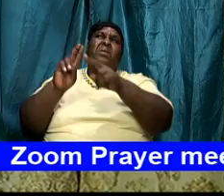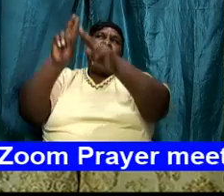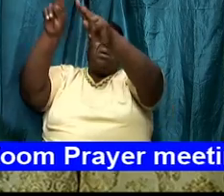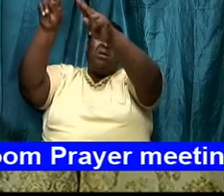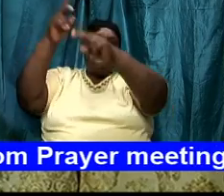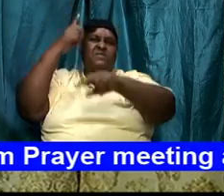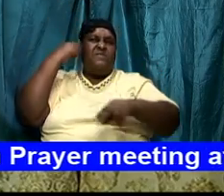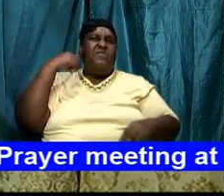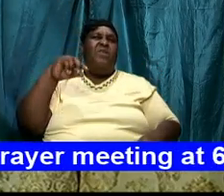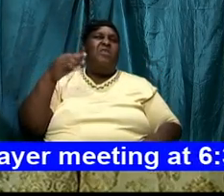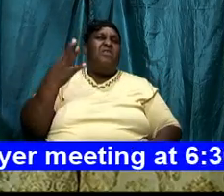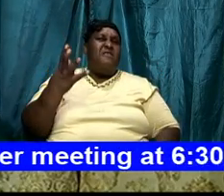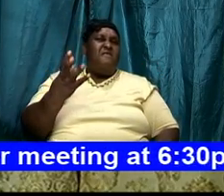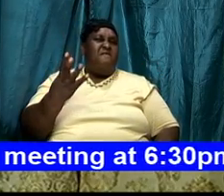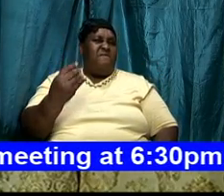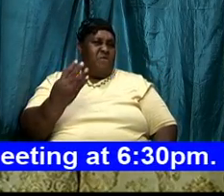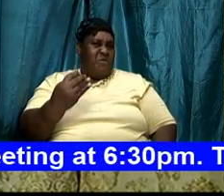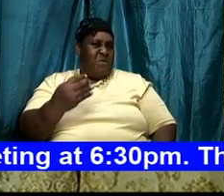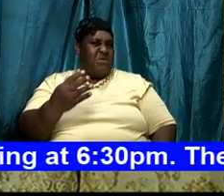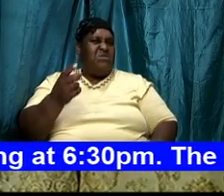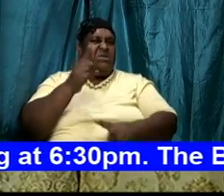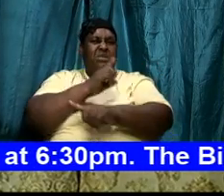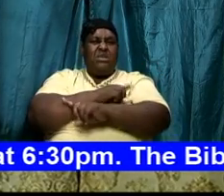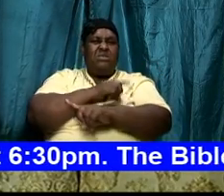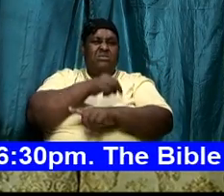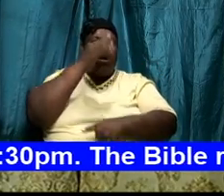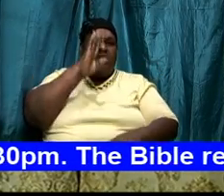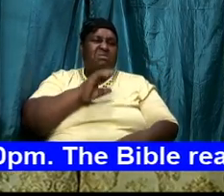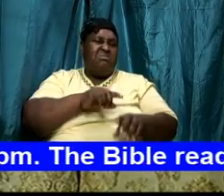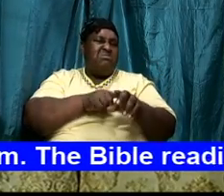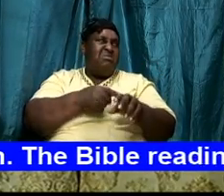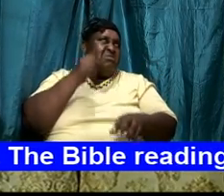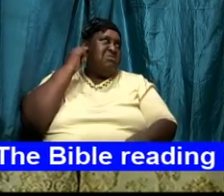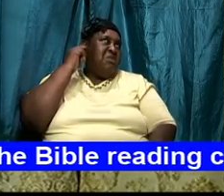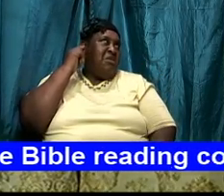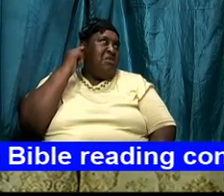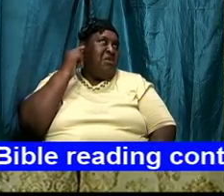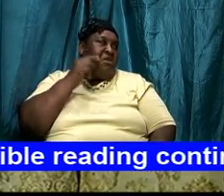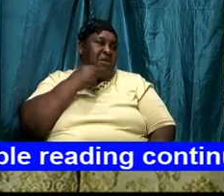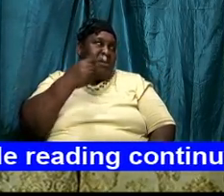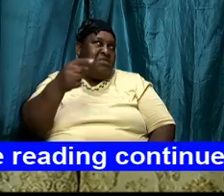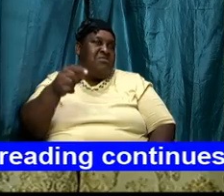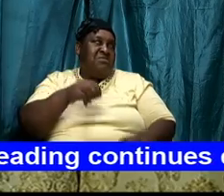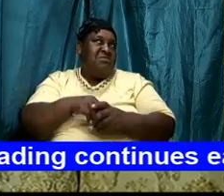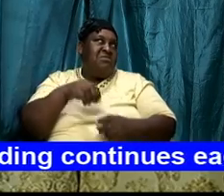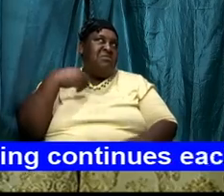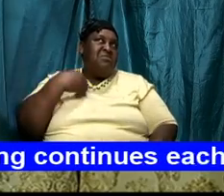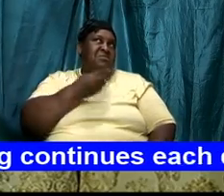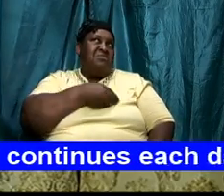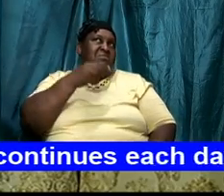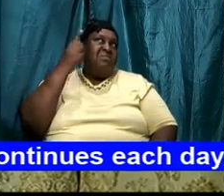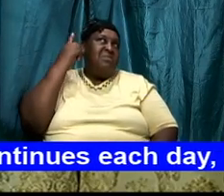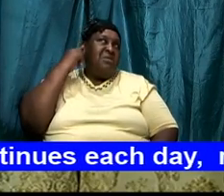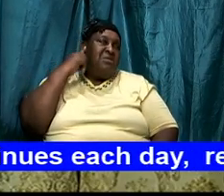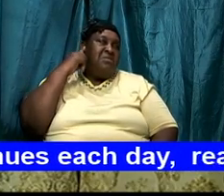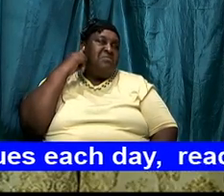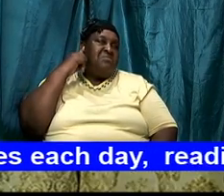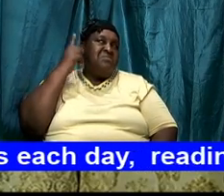and God now talking to us into our ears some things that he has already said and have given us in the book